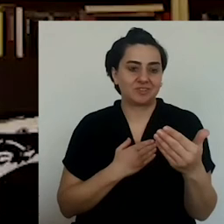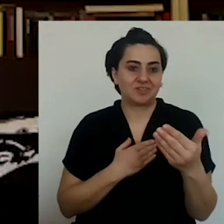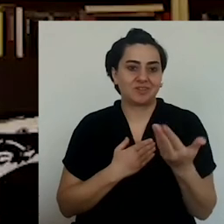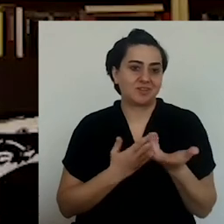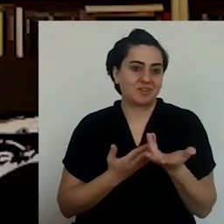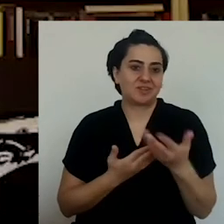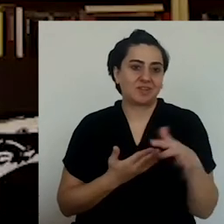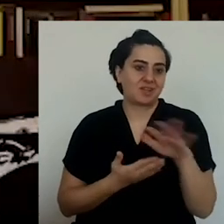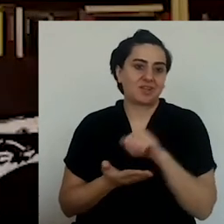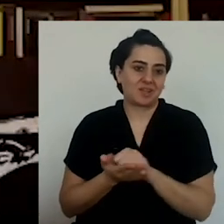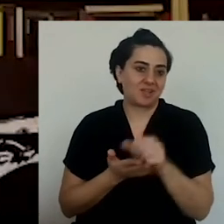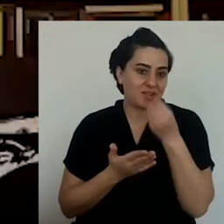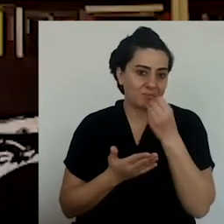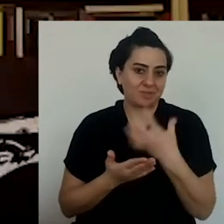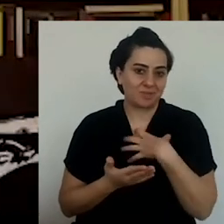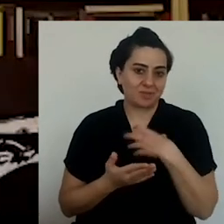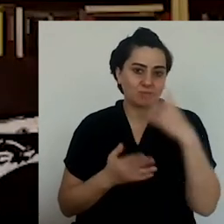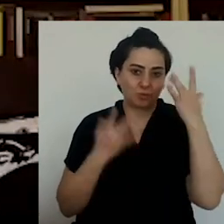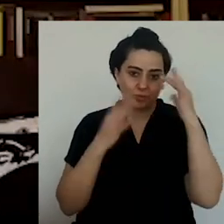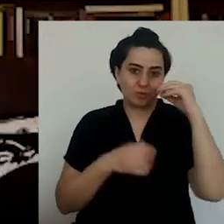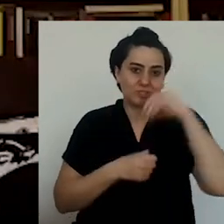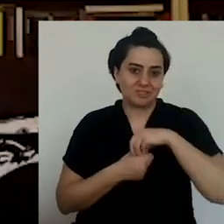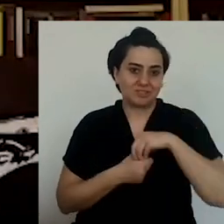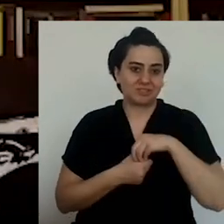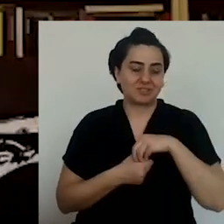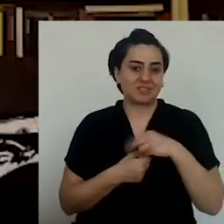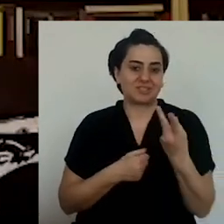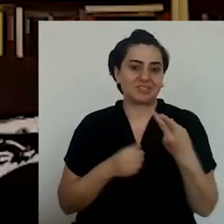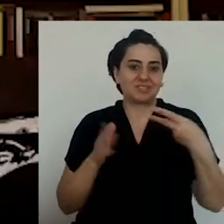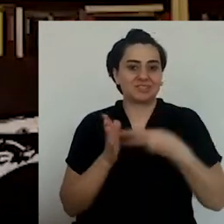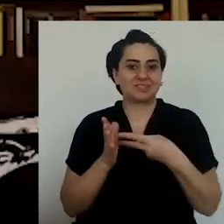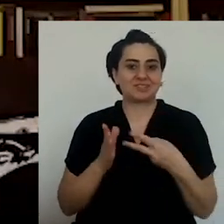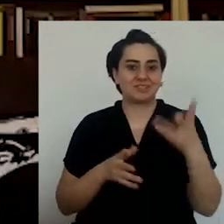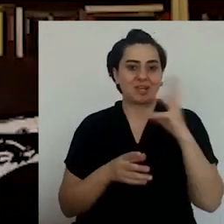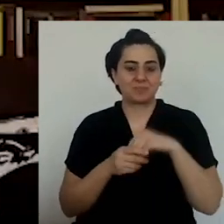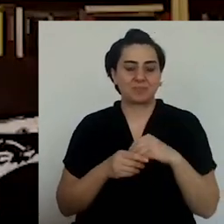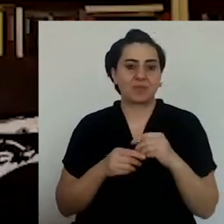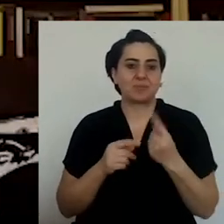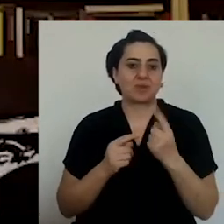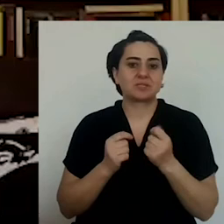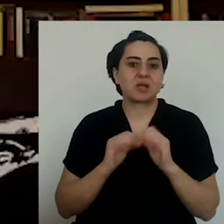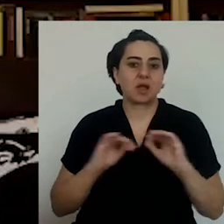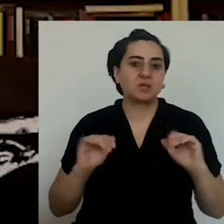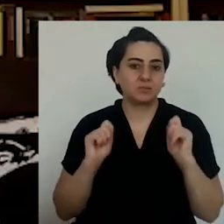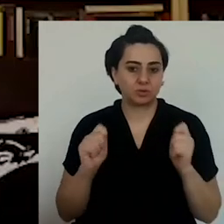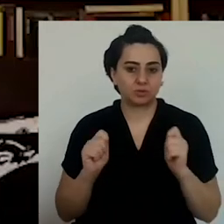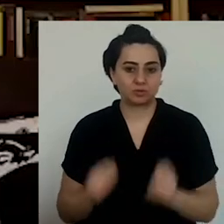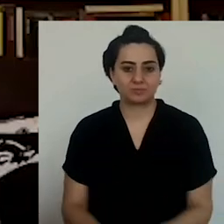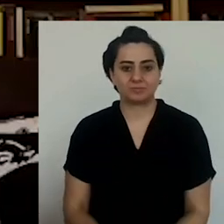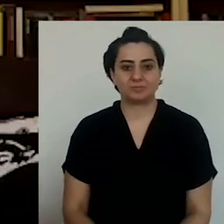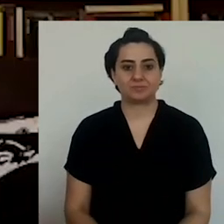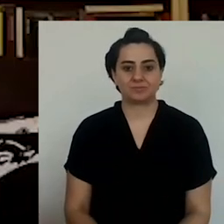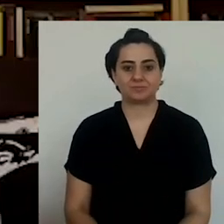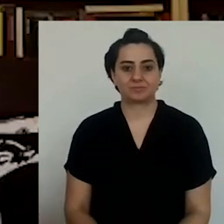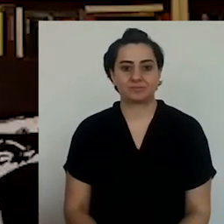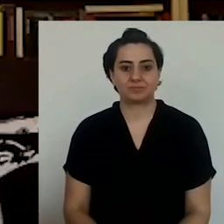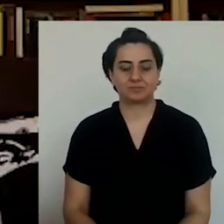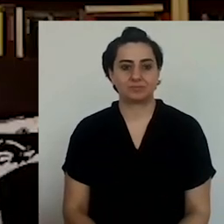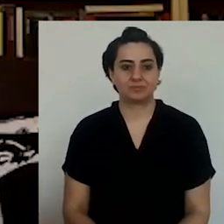the situation is that all the foods, all the meals are away from our culture and also within our culture.